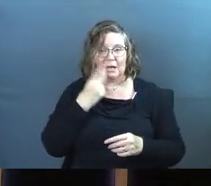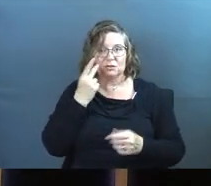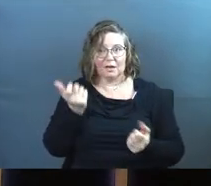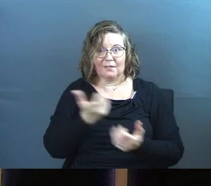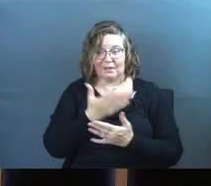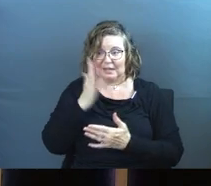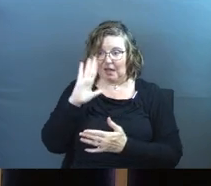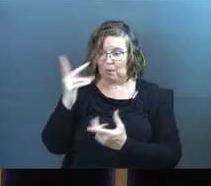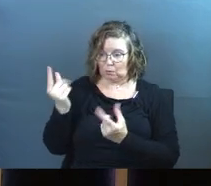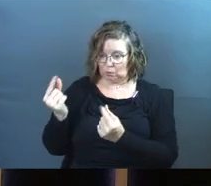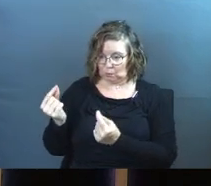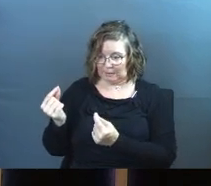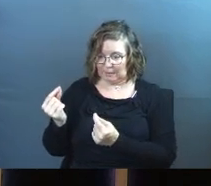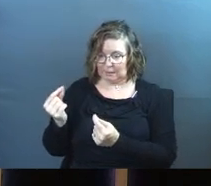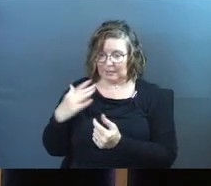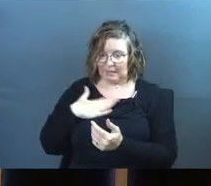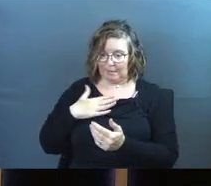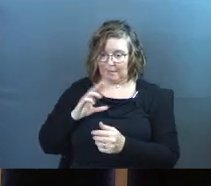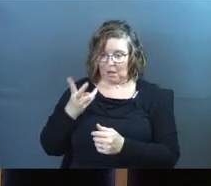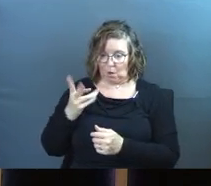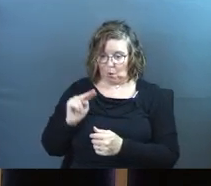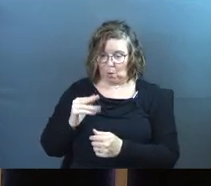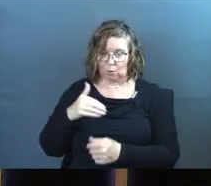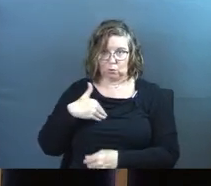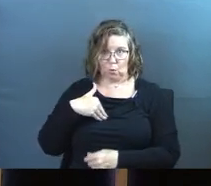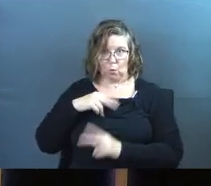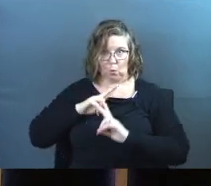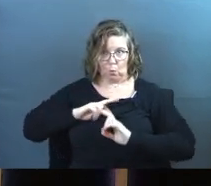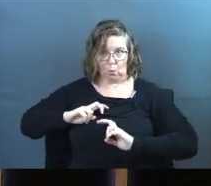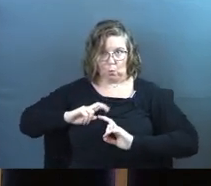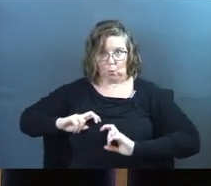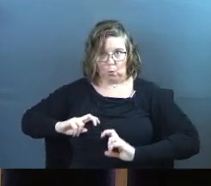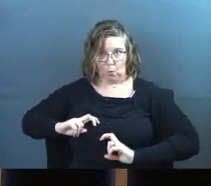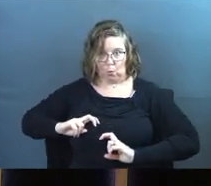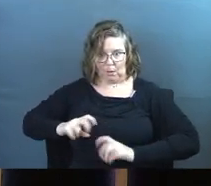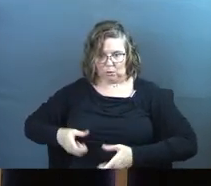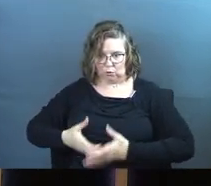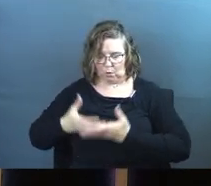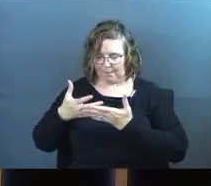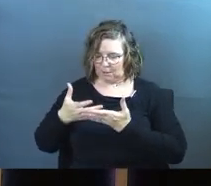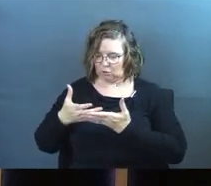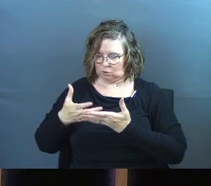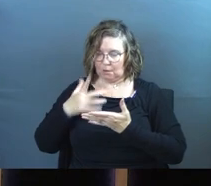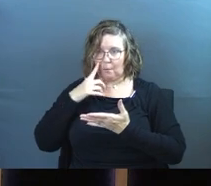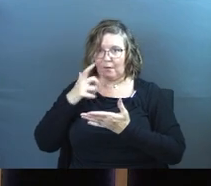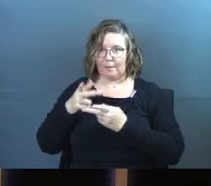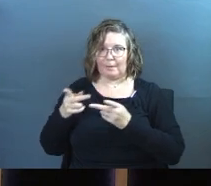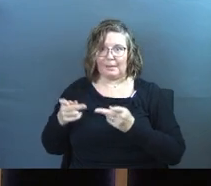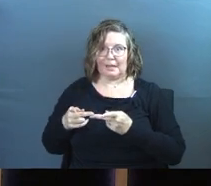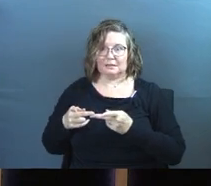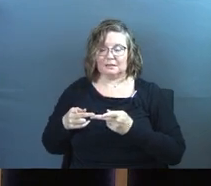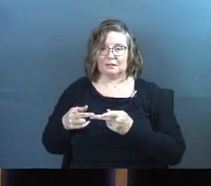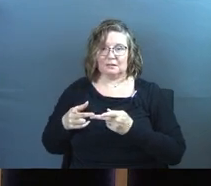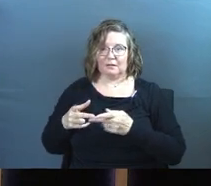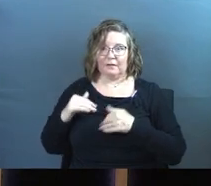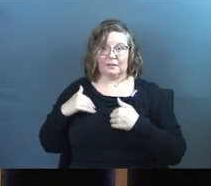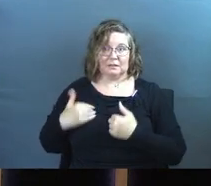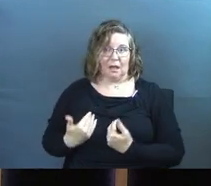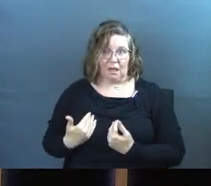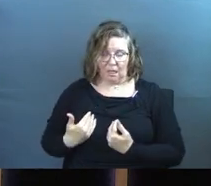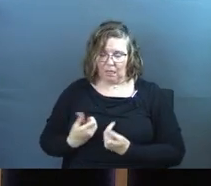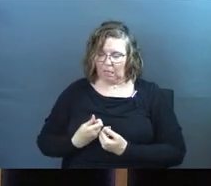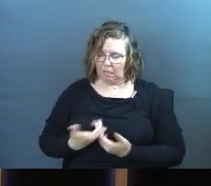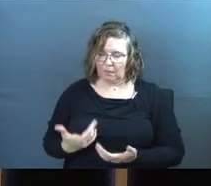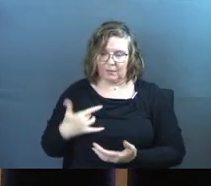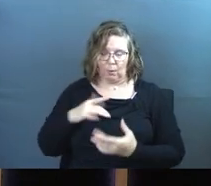saw everything that God was doing in my own soul and so much of it was from a place of just kind of tiredness